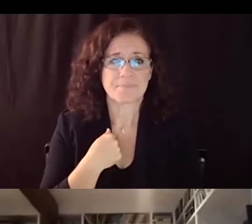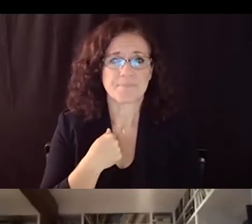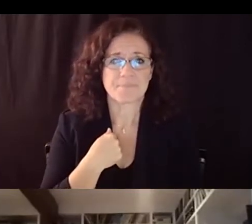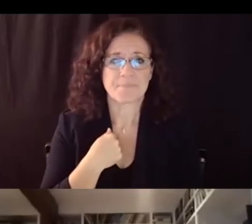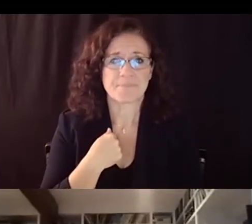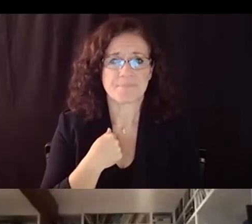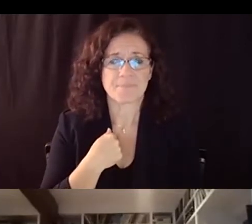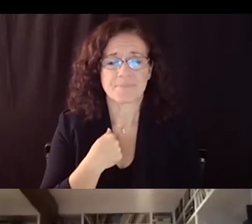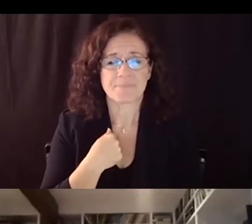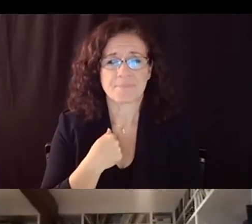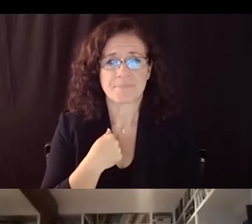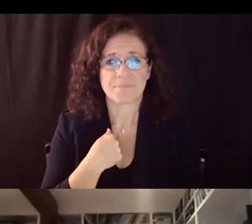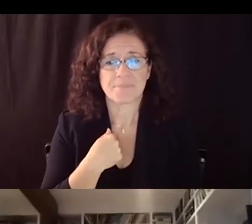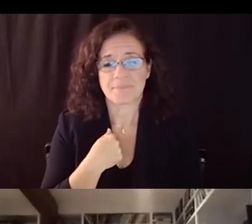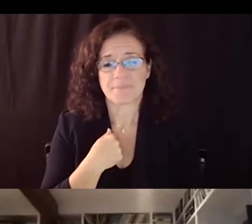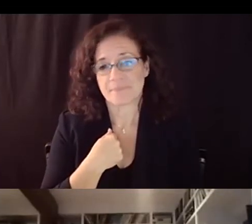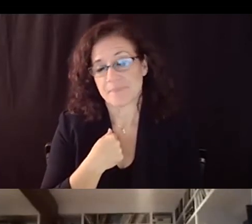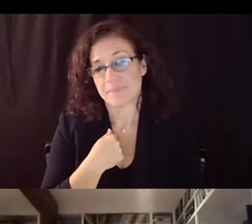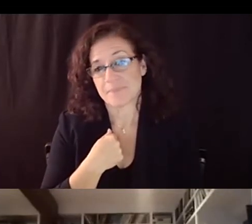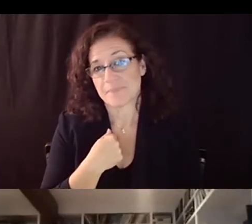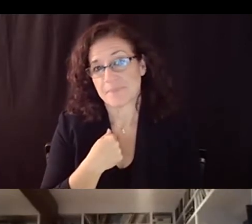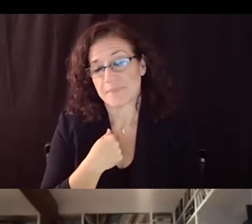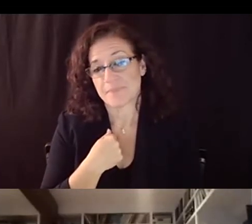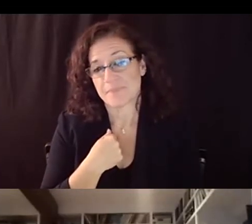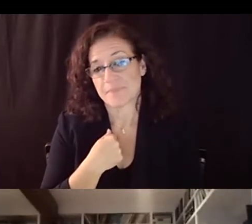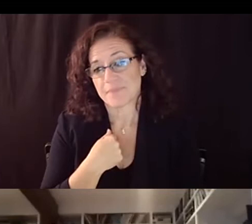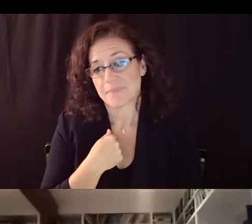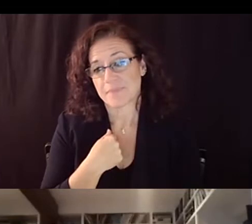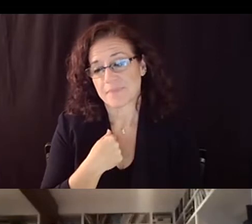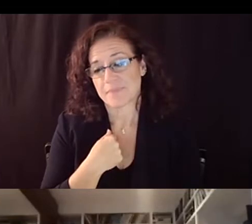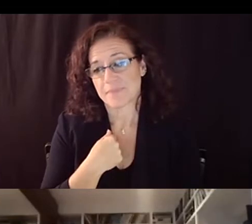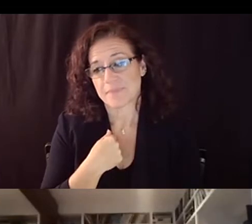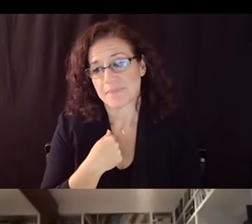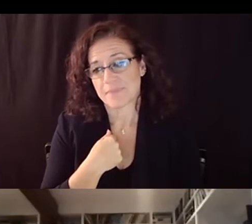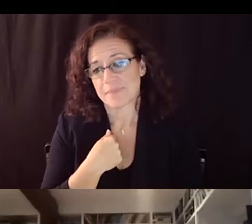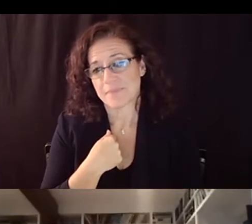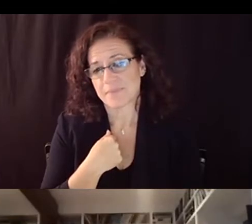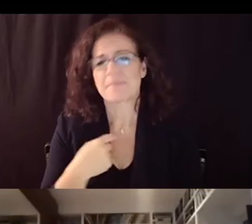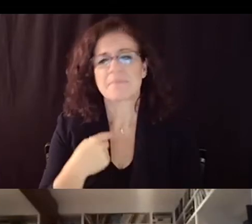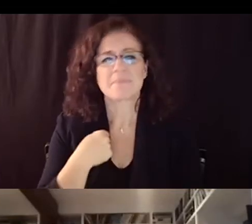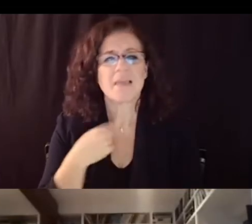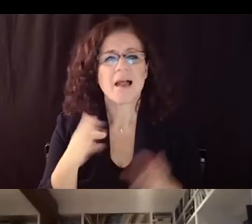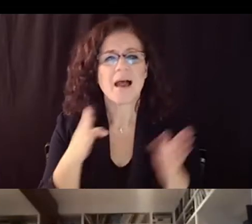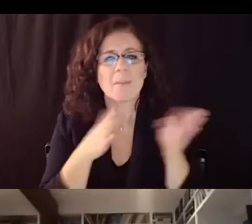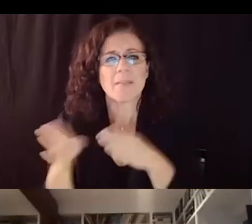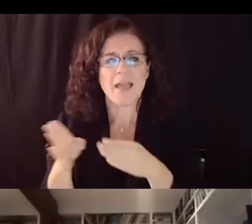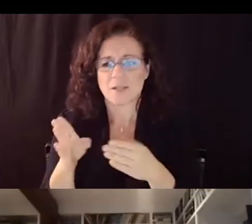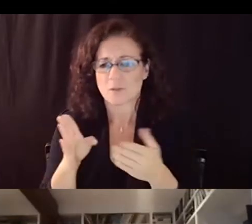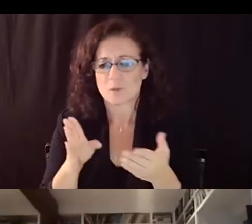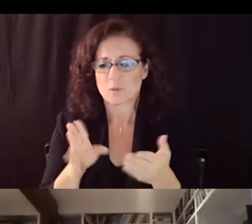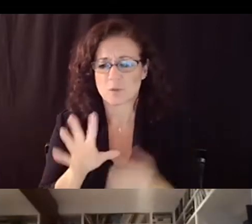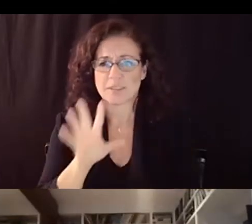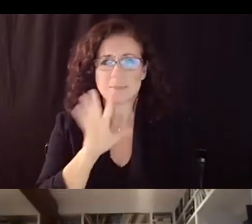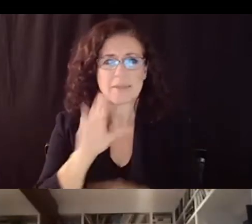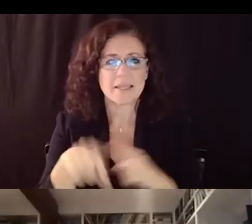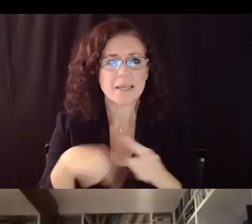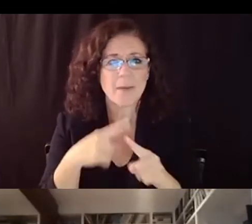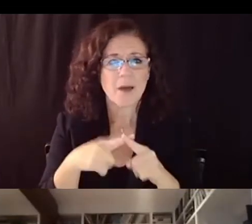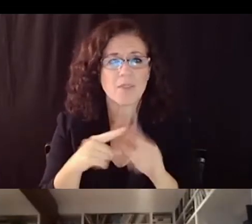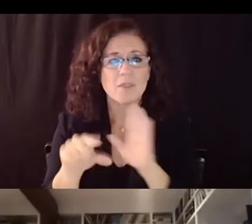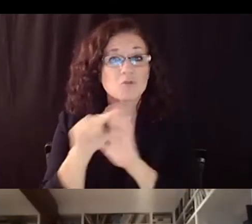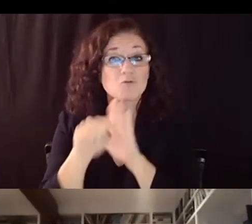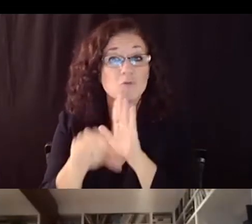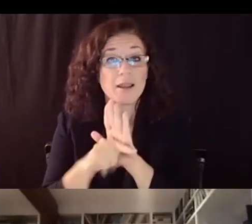i had had intended to only speak about the grading policy tonight but i want to respond